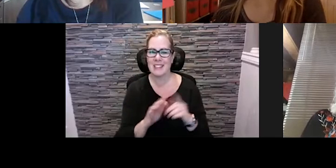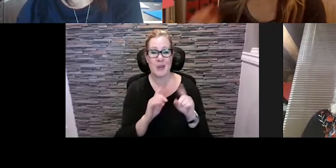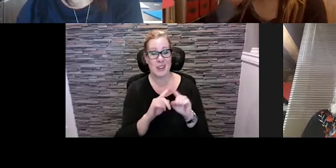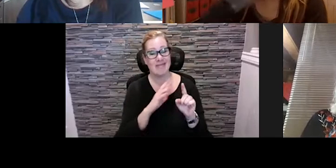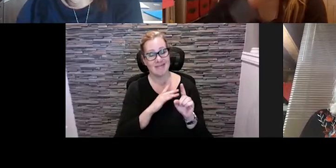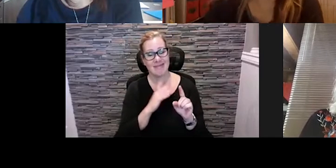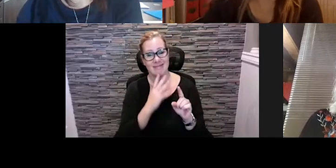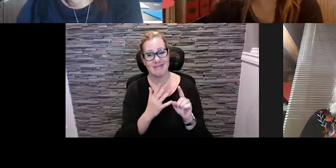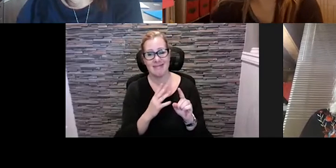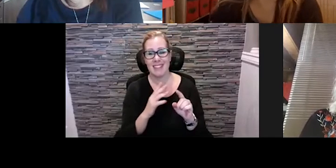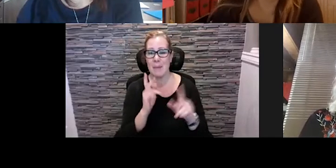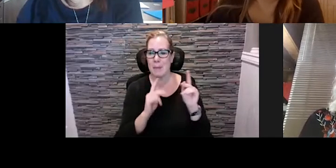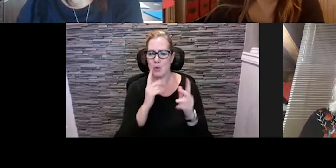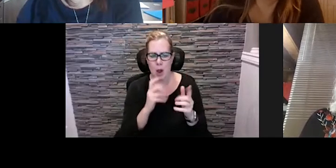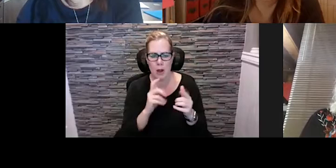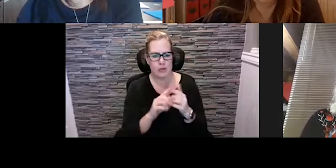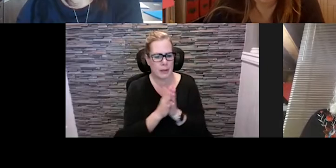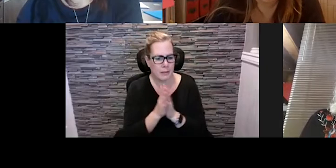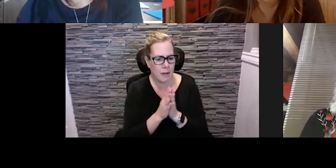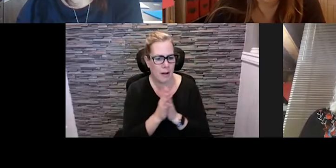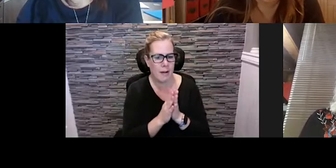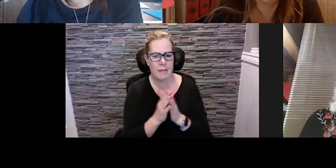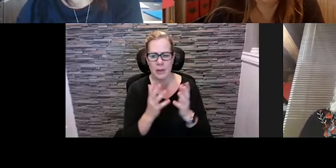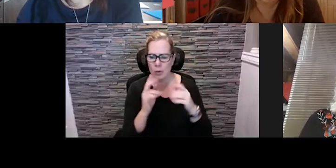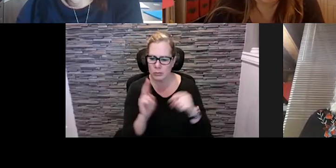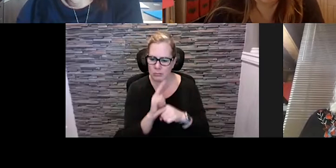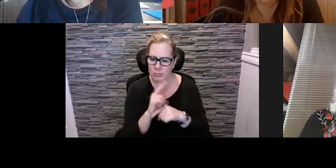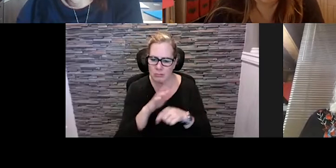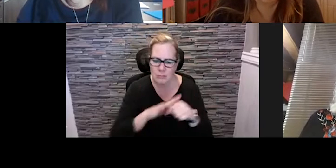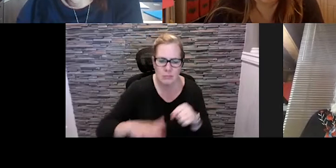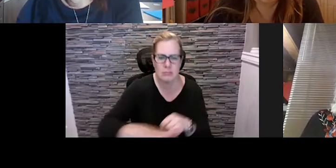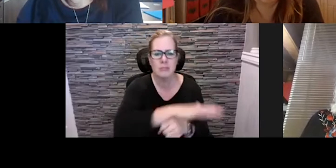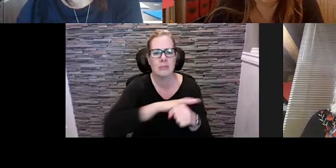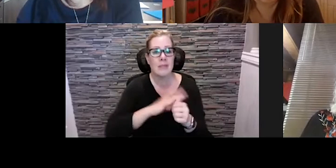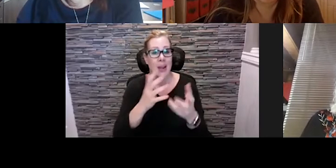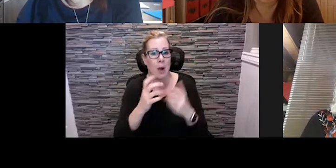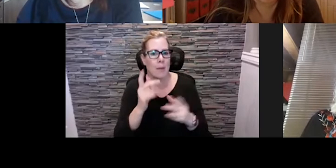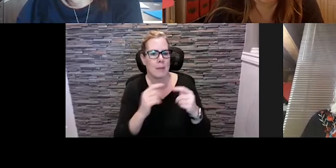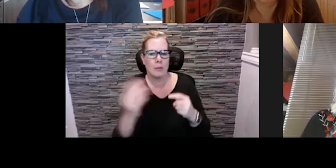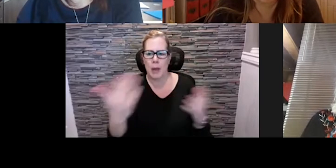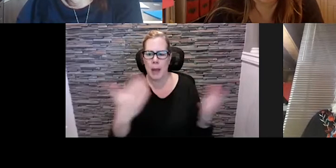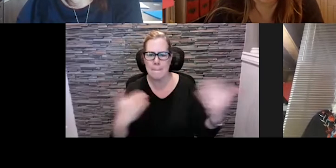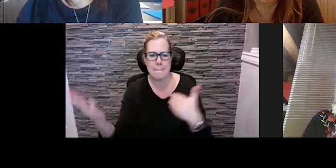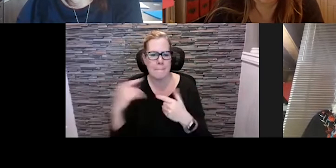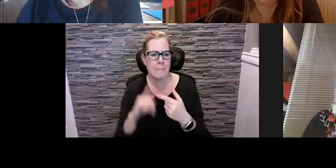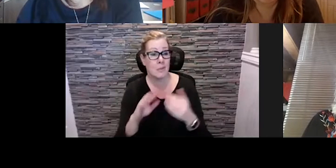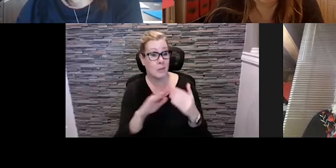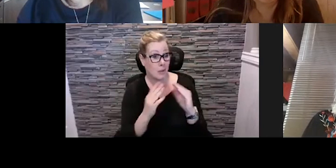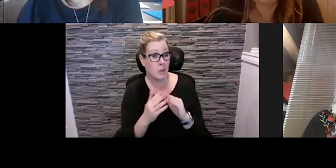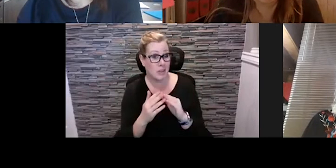stakeholders to want to collaborate, they want to do something in the space, they want to draw people into their communities and so